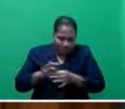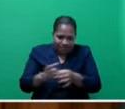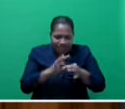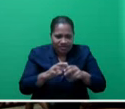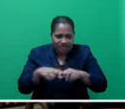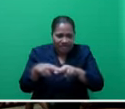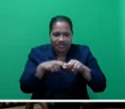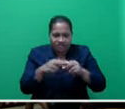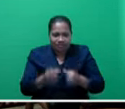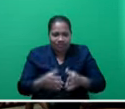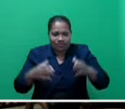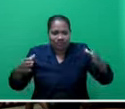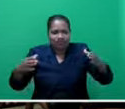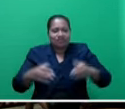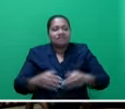Honorable